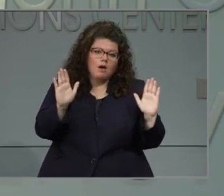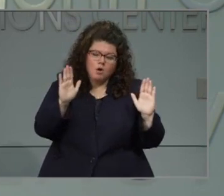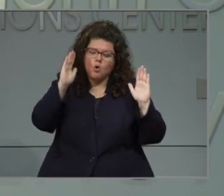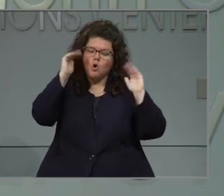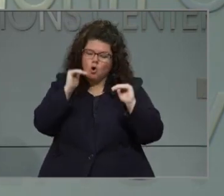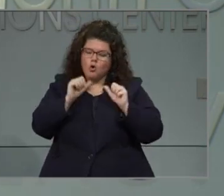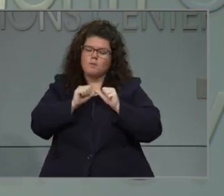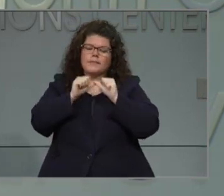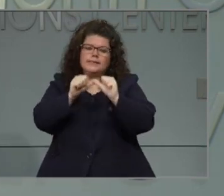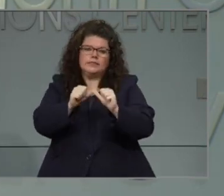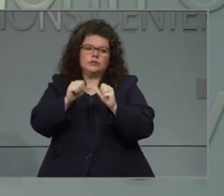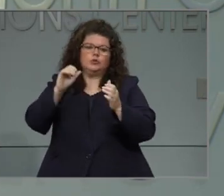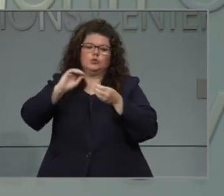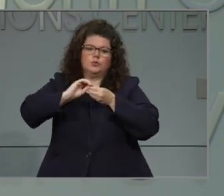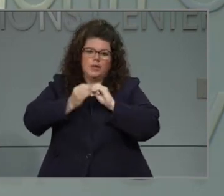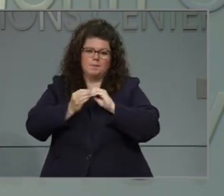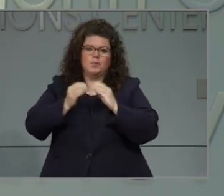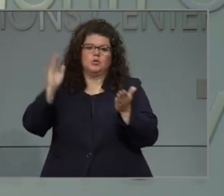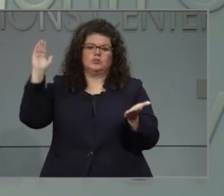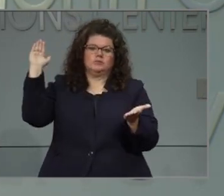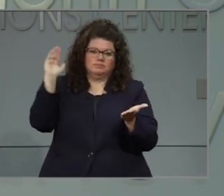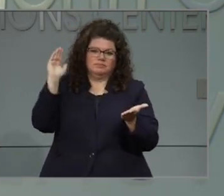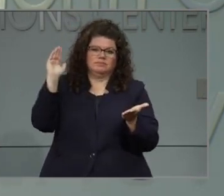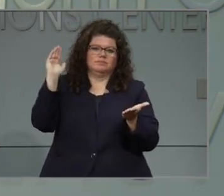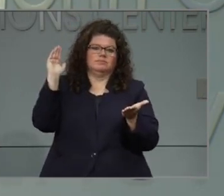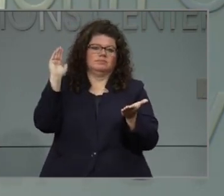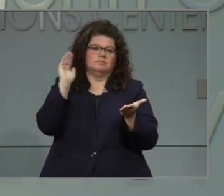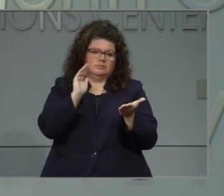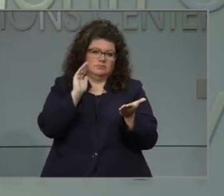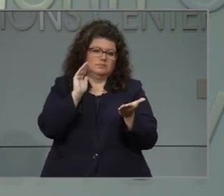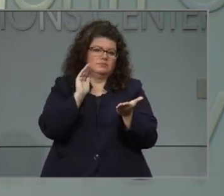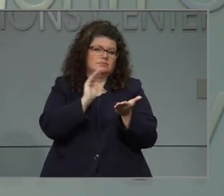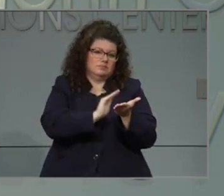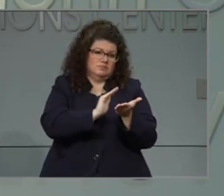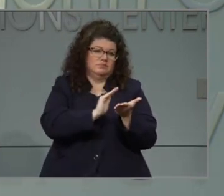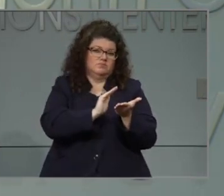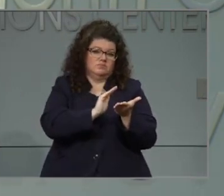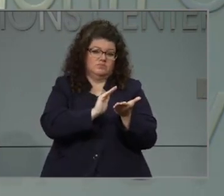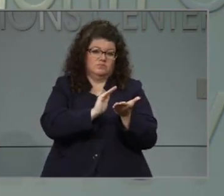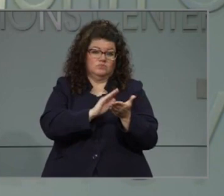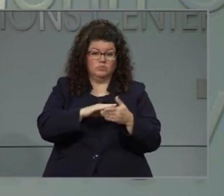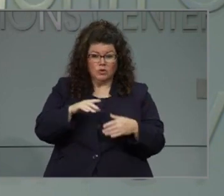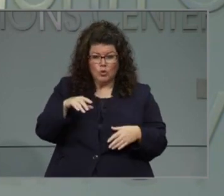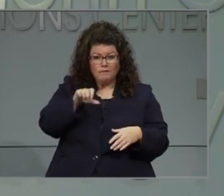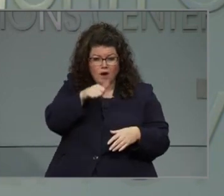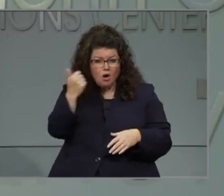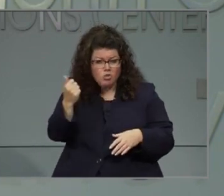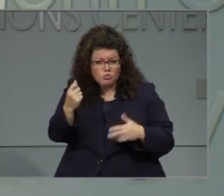continue to ease restrictions, move forward. You have a follow-up, too.